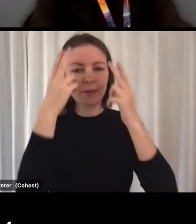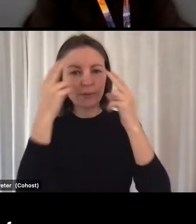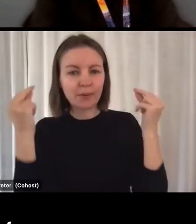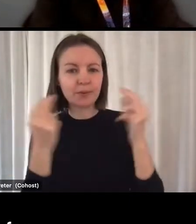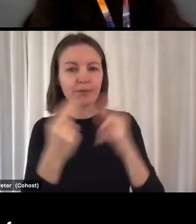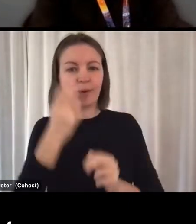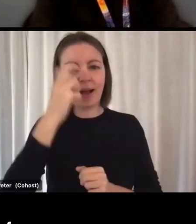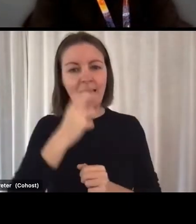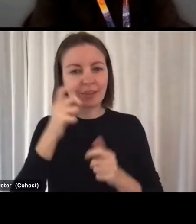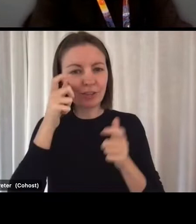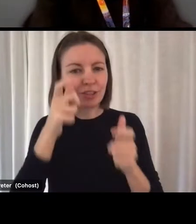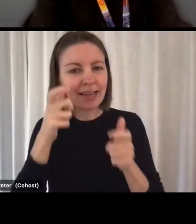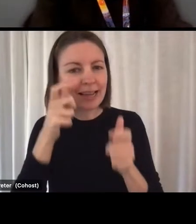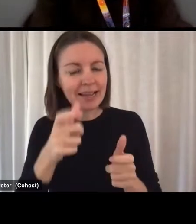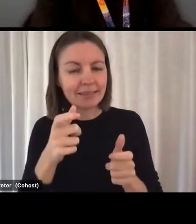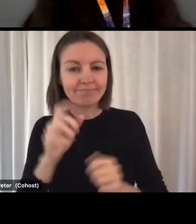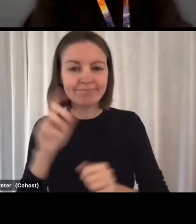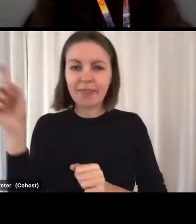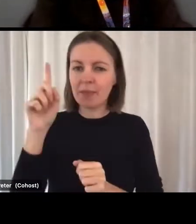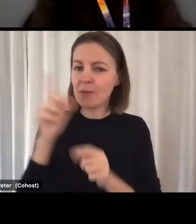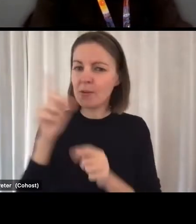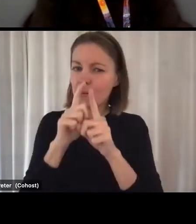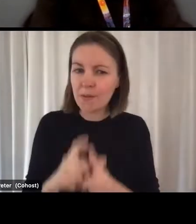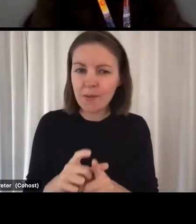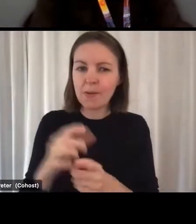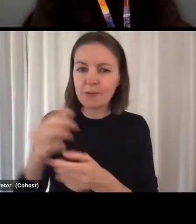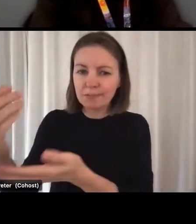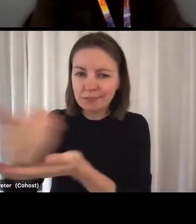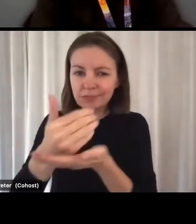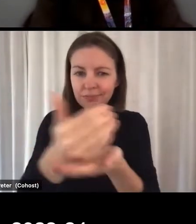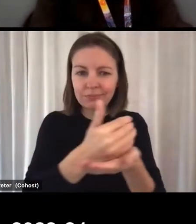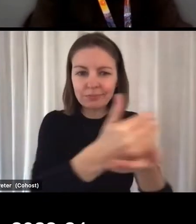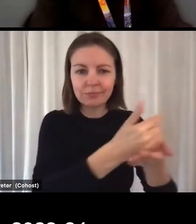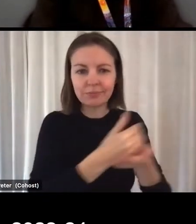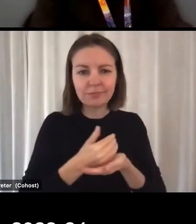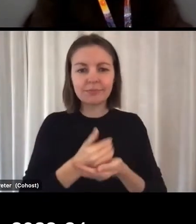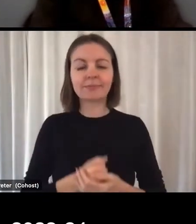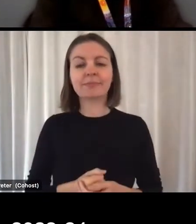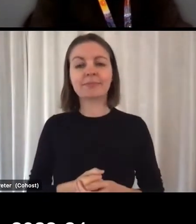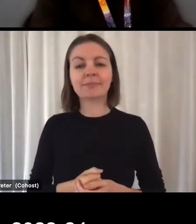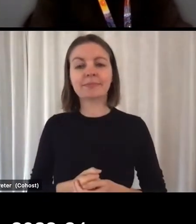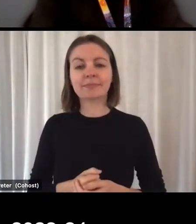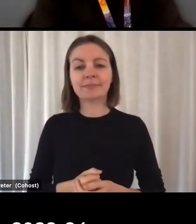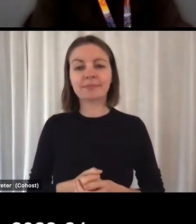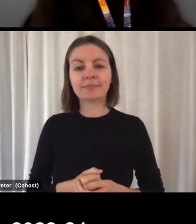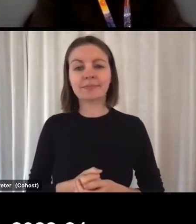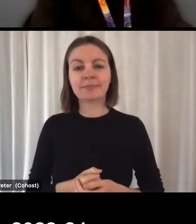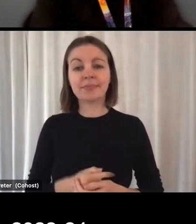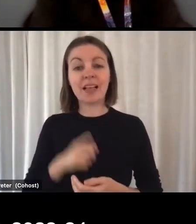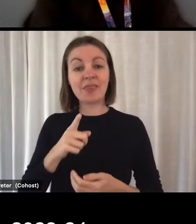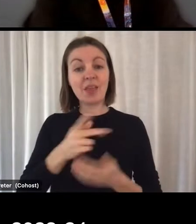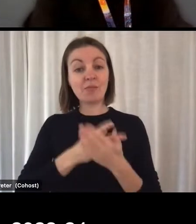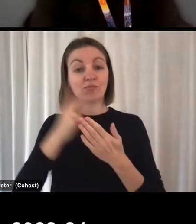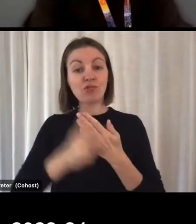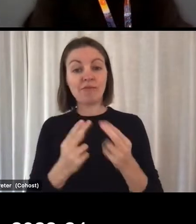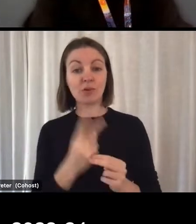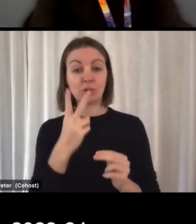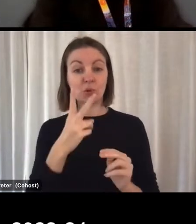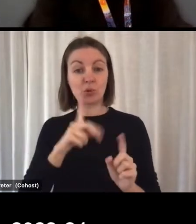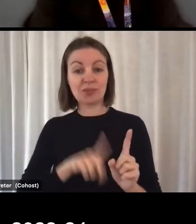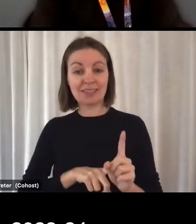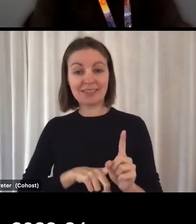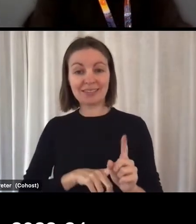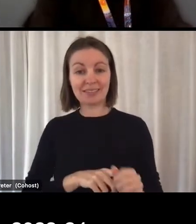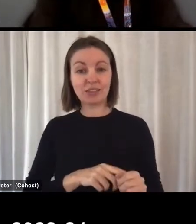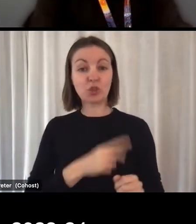an additional incentive for workers to remain in aged care. The initiative runs over two years from 2022